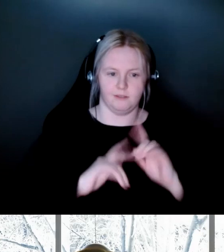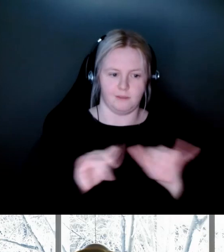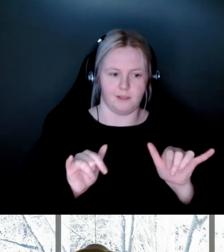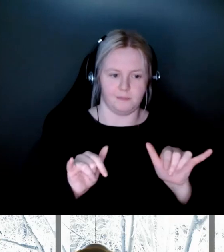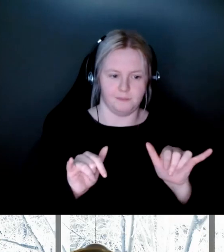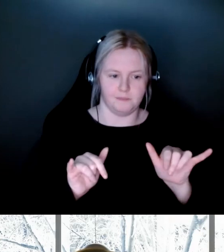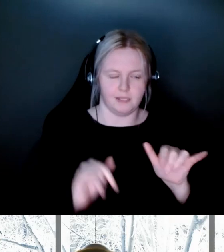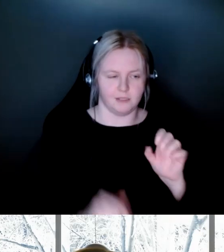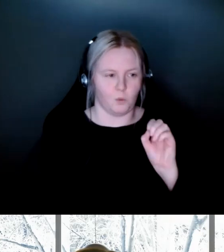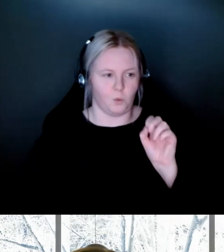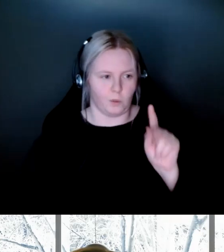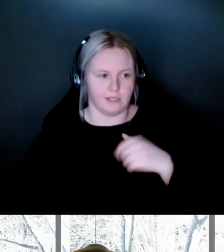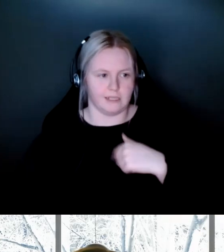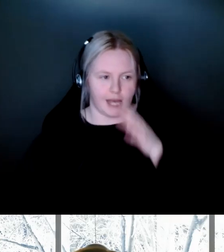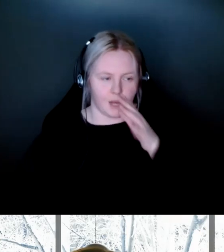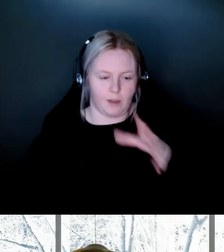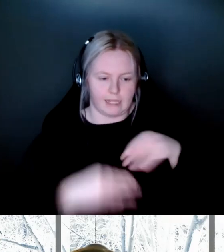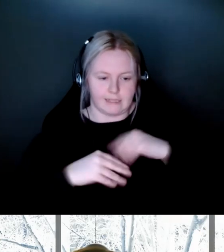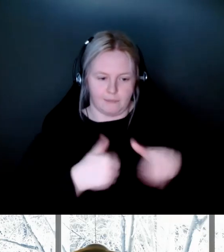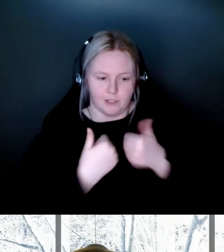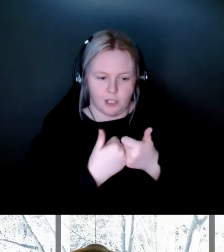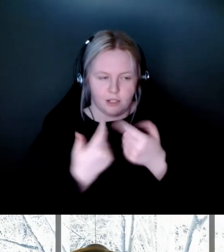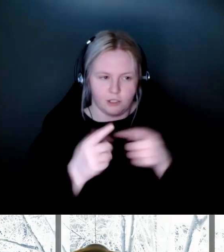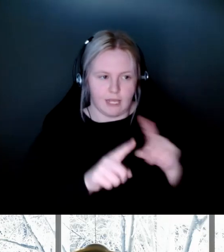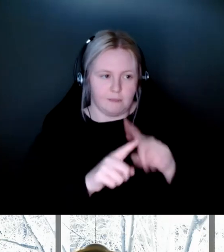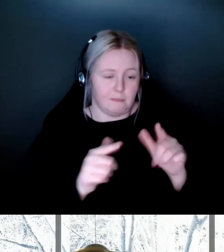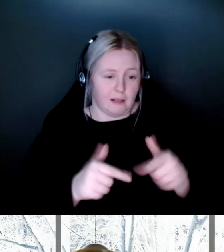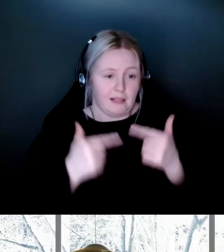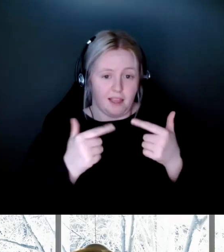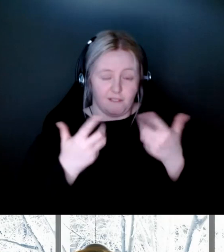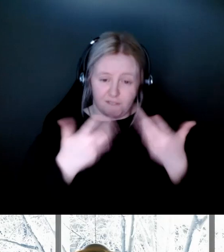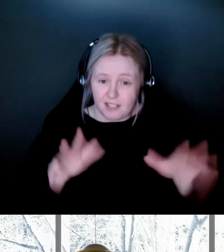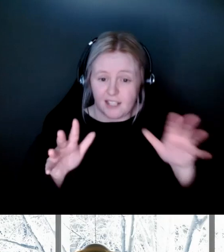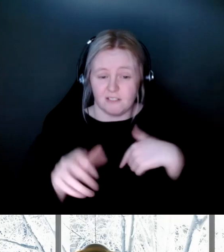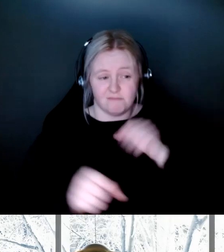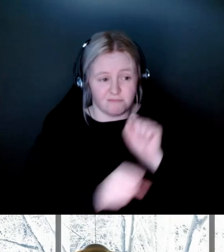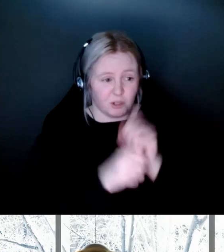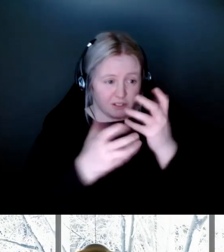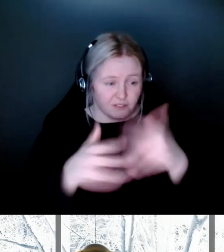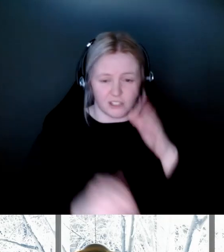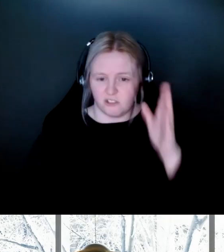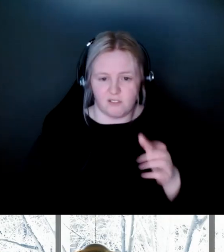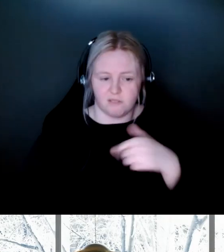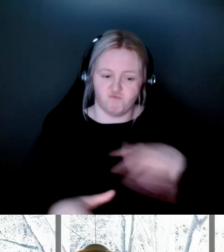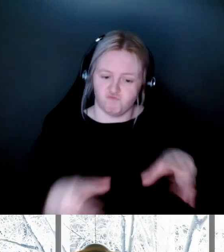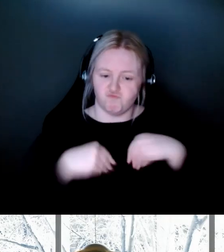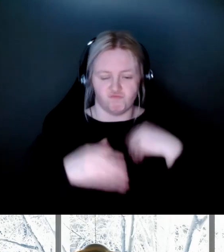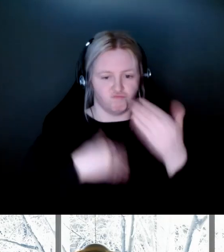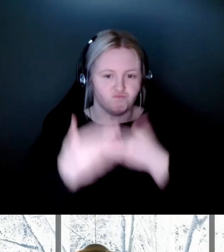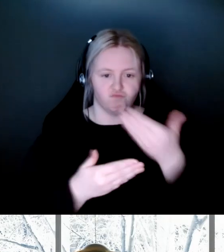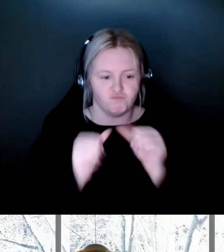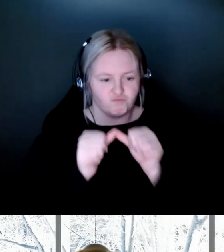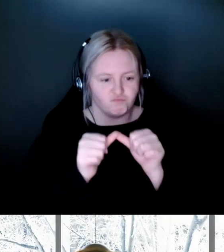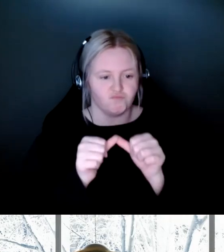I'll deal with challenges when I get to it. But, you know, life's not over. My career is not over because I deal with it. And so just having,